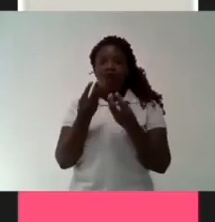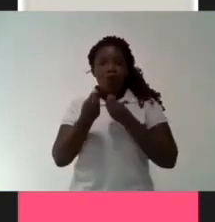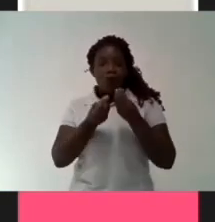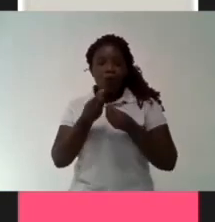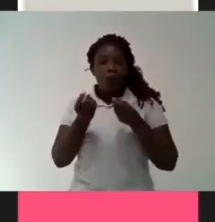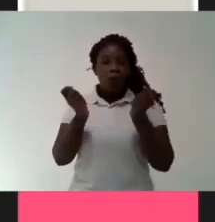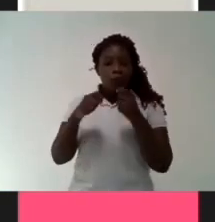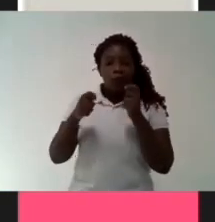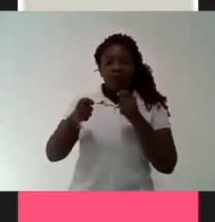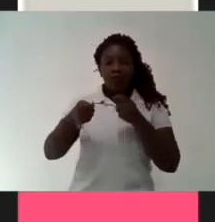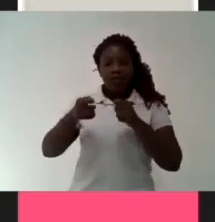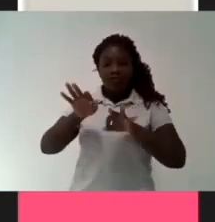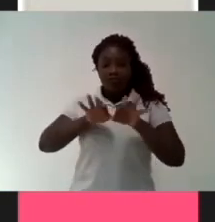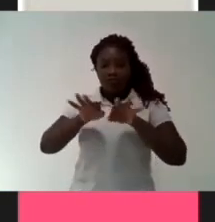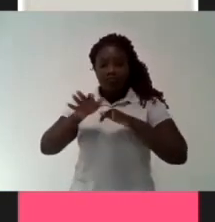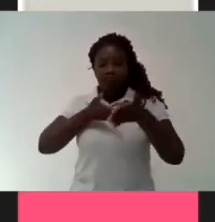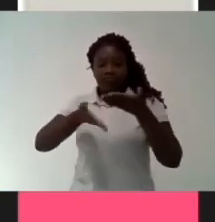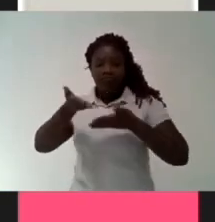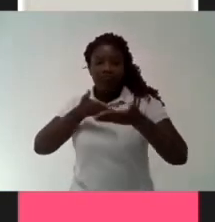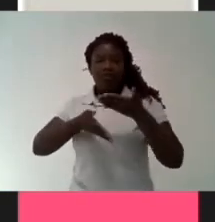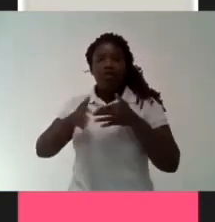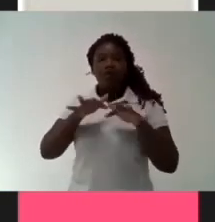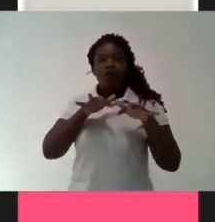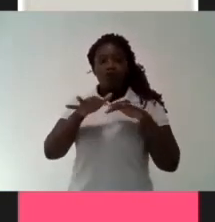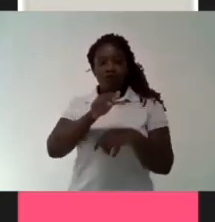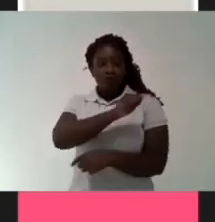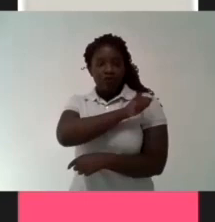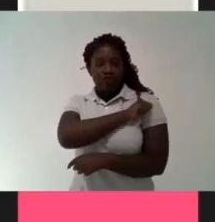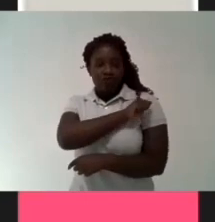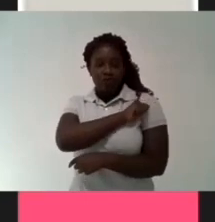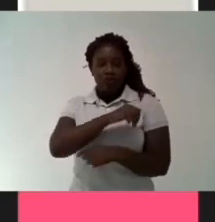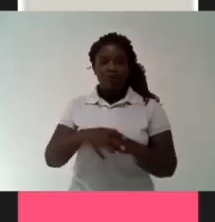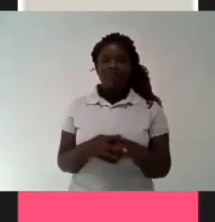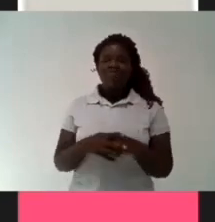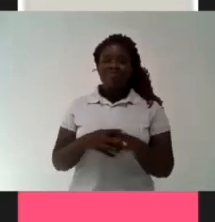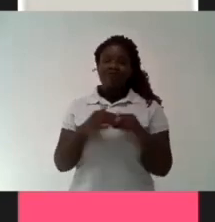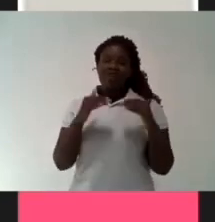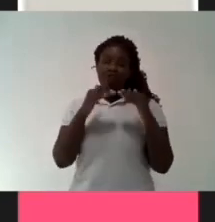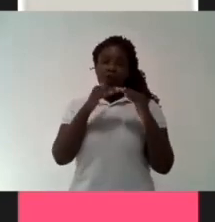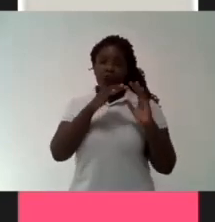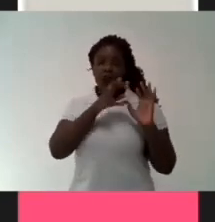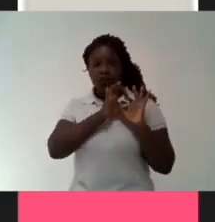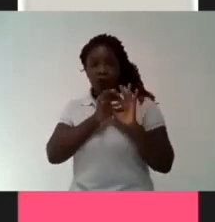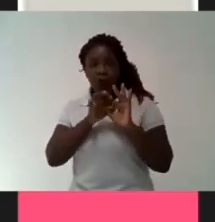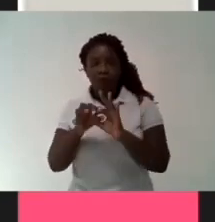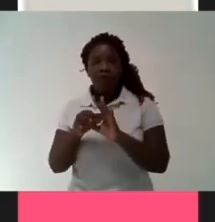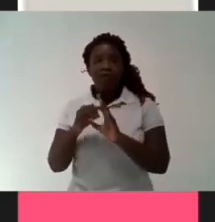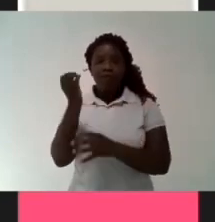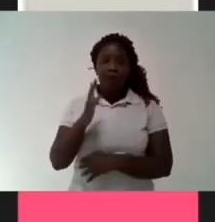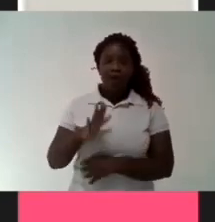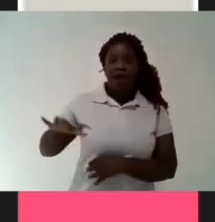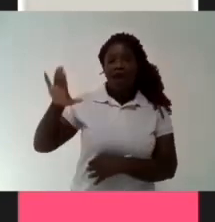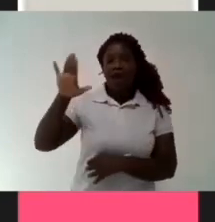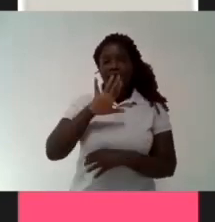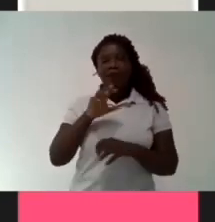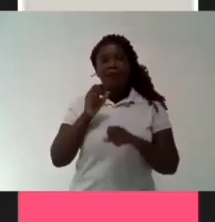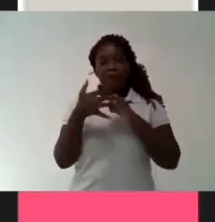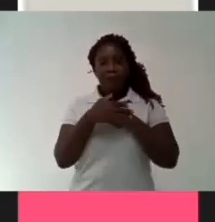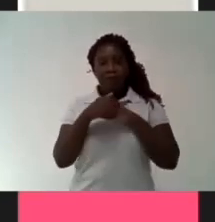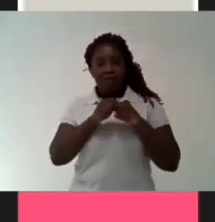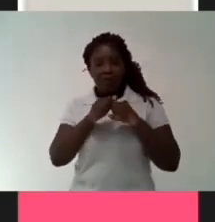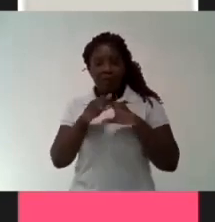of Brazil Forum UK And the Brazilian Academic Societies of Cambridge, Oxford,